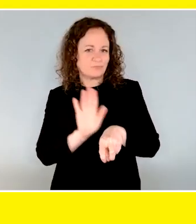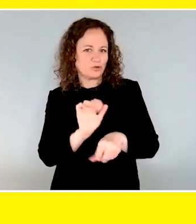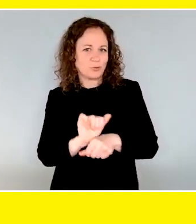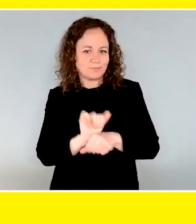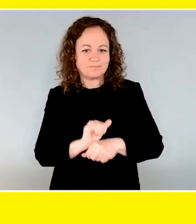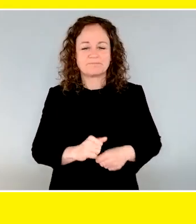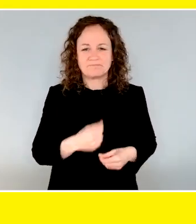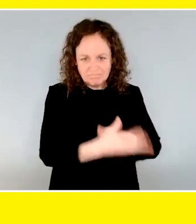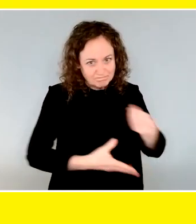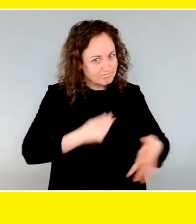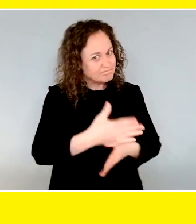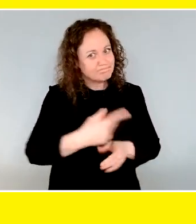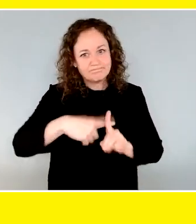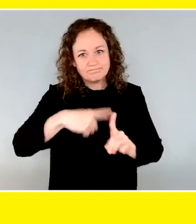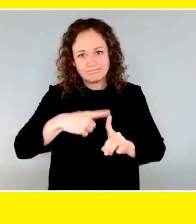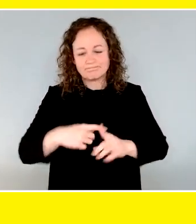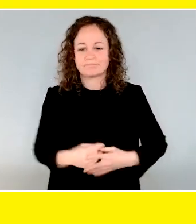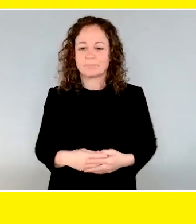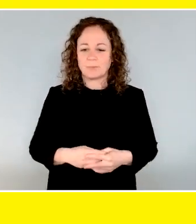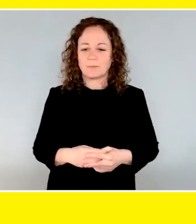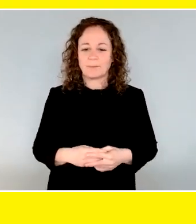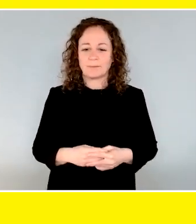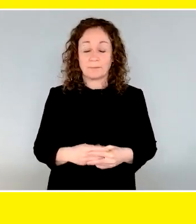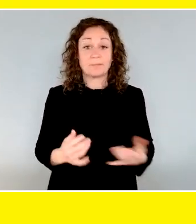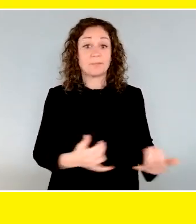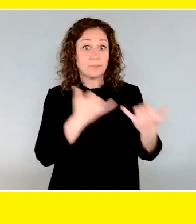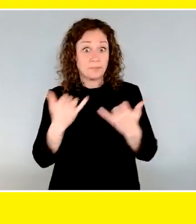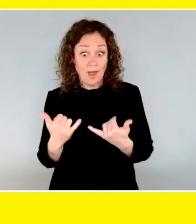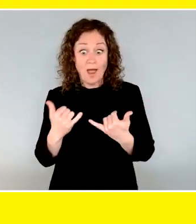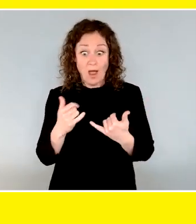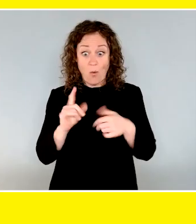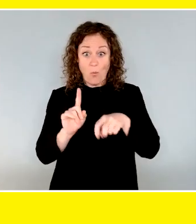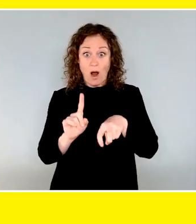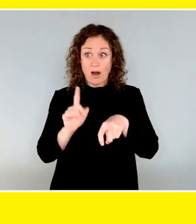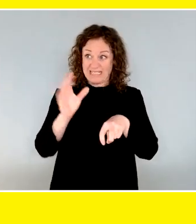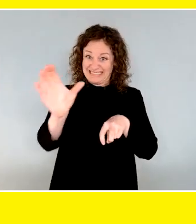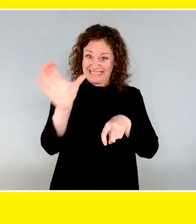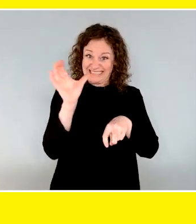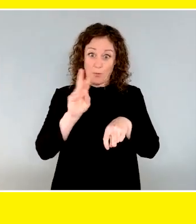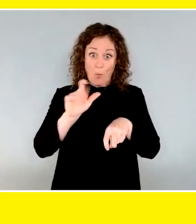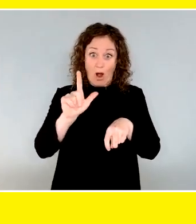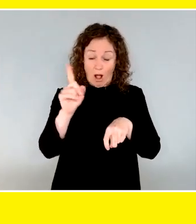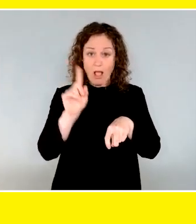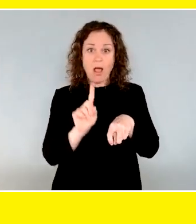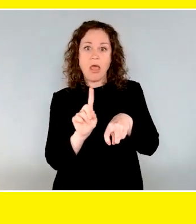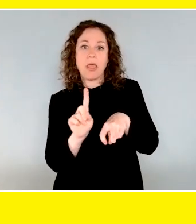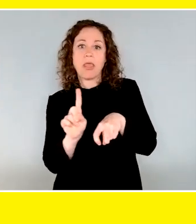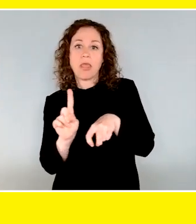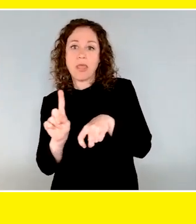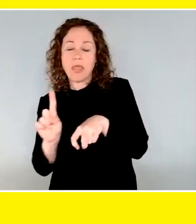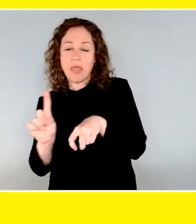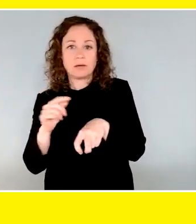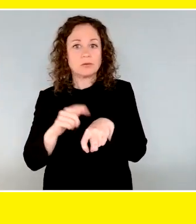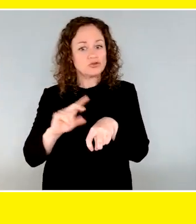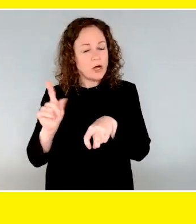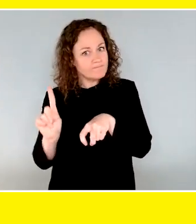A trainer is walking along a building line with upcoming obstacles that she is gently pulling the dog towards. The dog is given praise for using